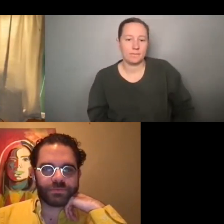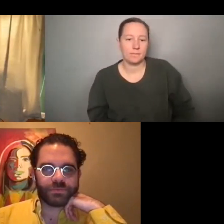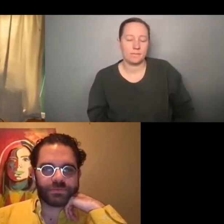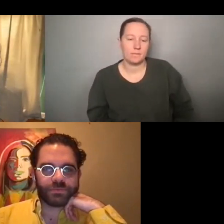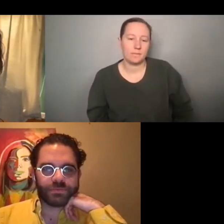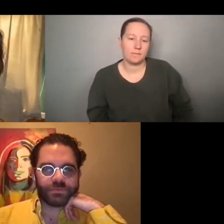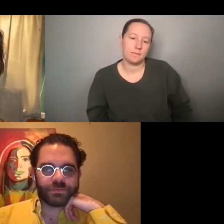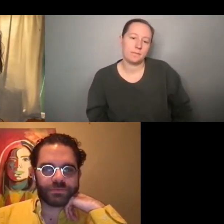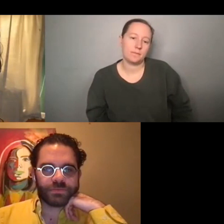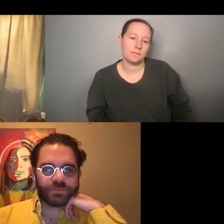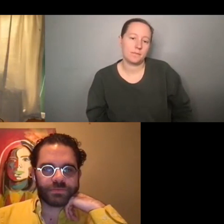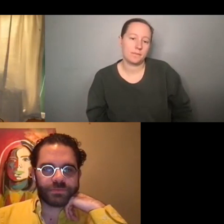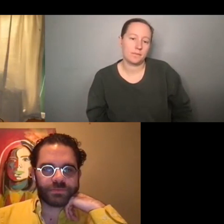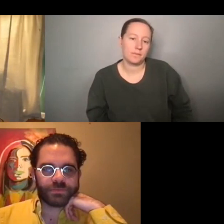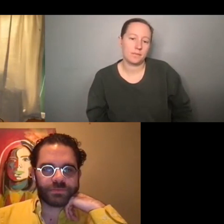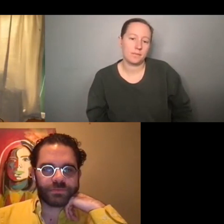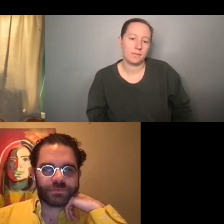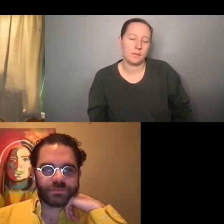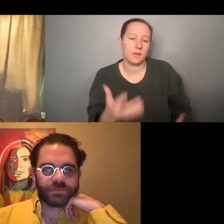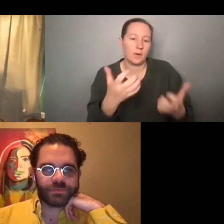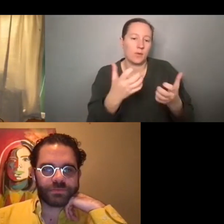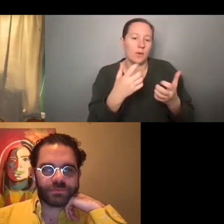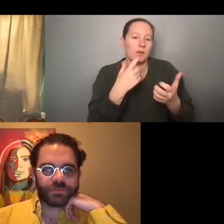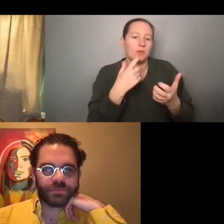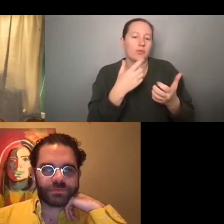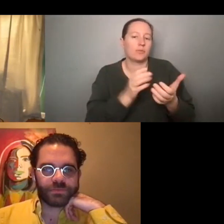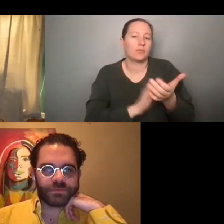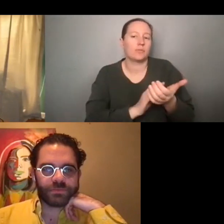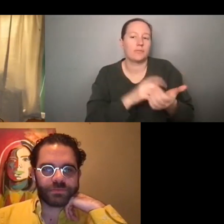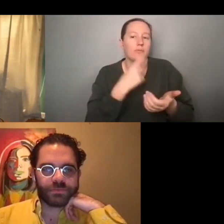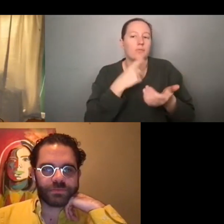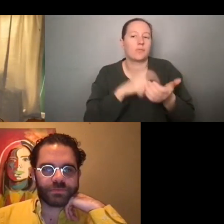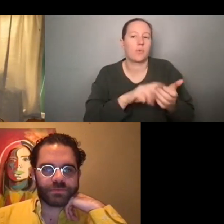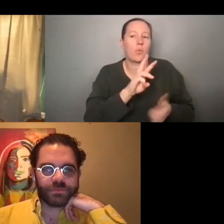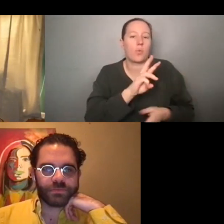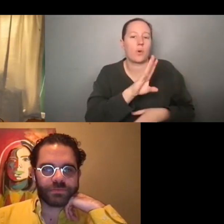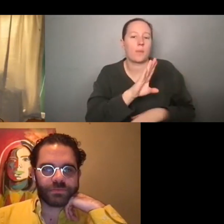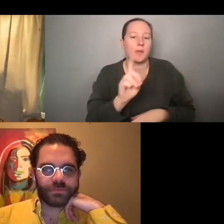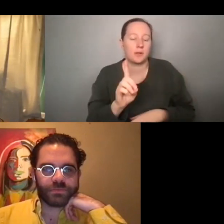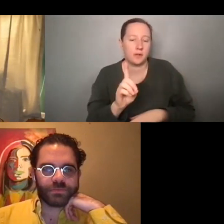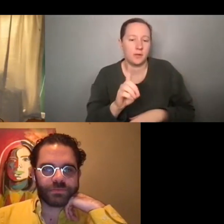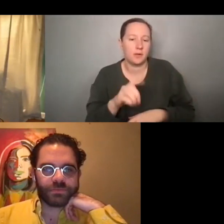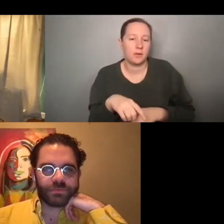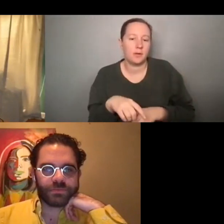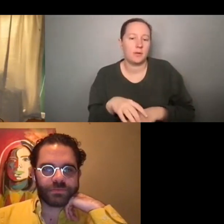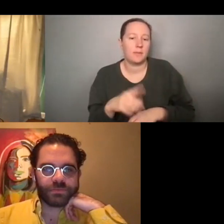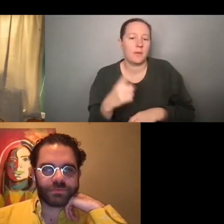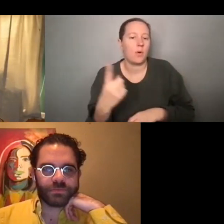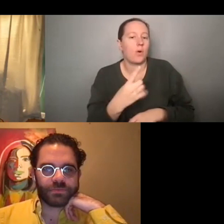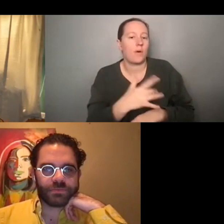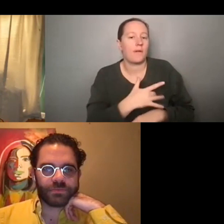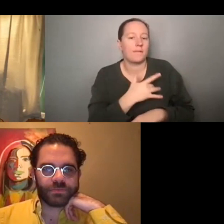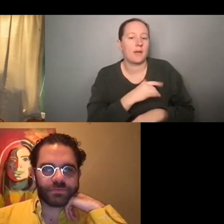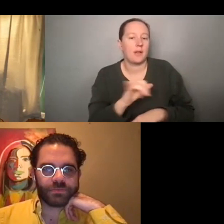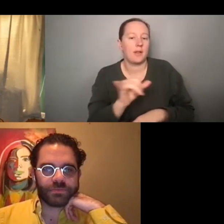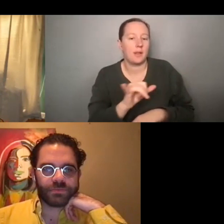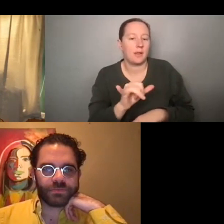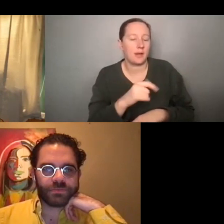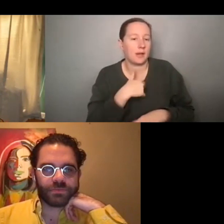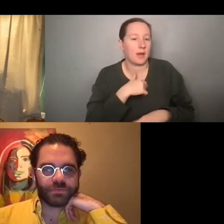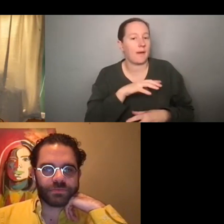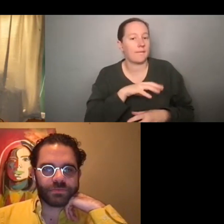would definitely want to give a shout out to Warner Discovery, and that I always felt like I was in an inclusive